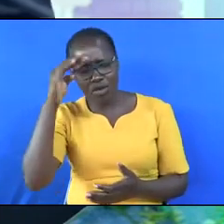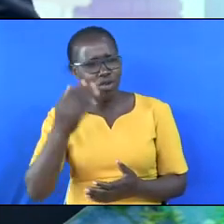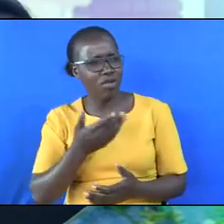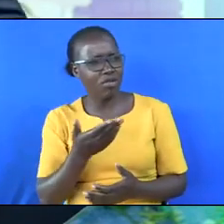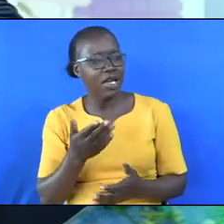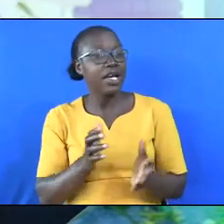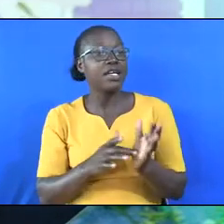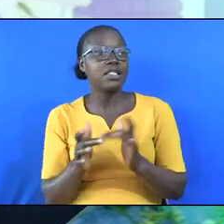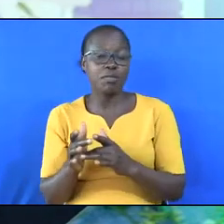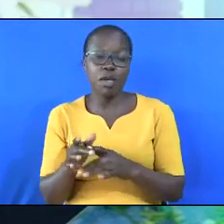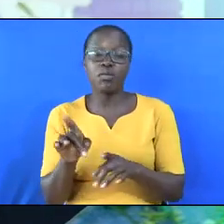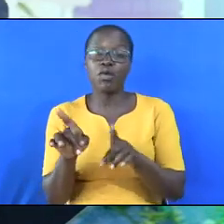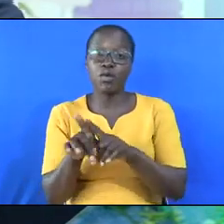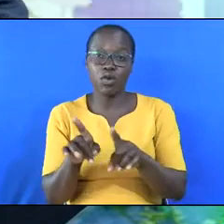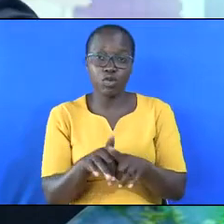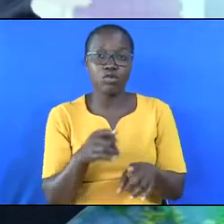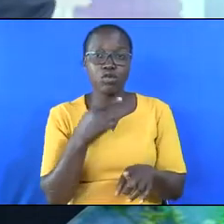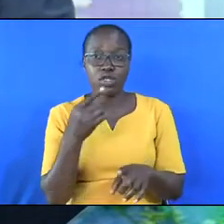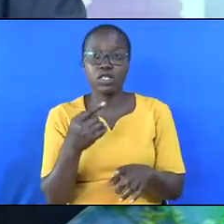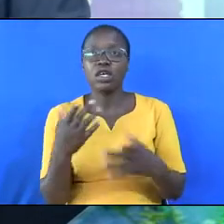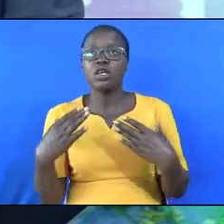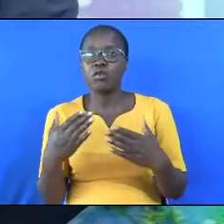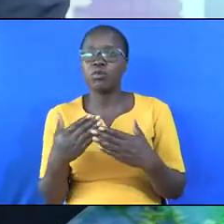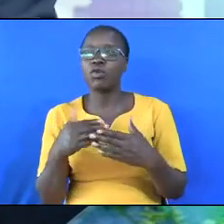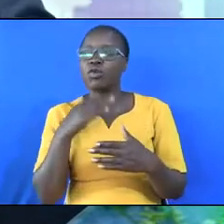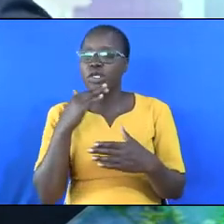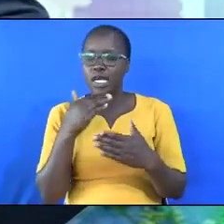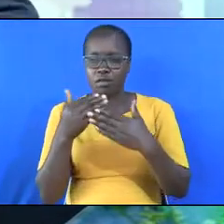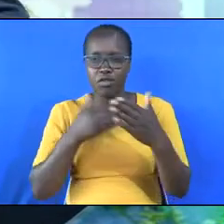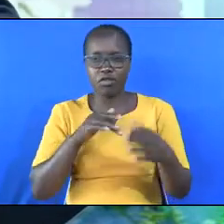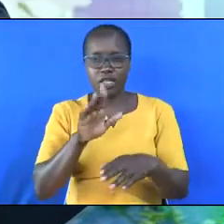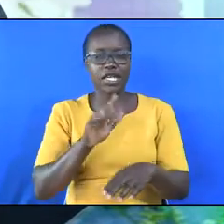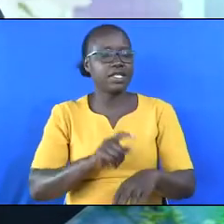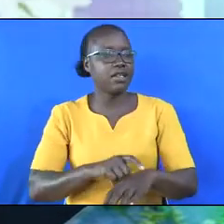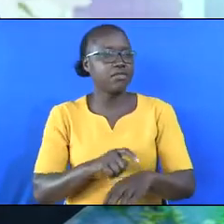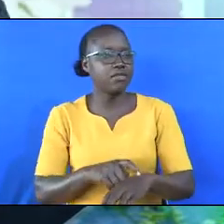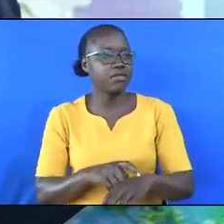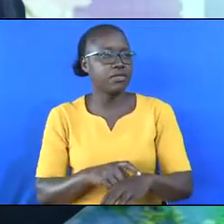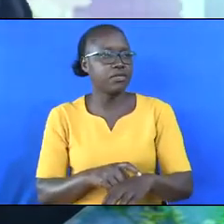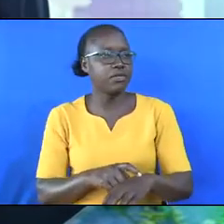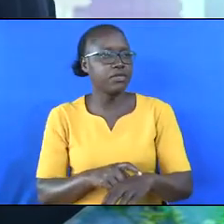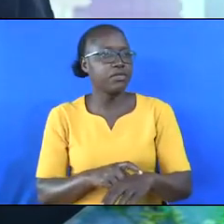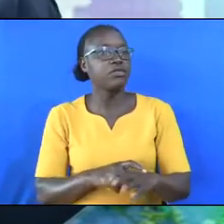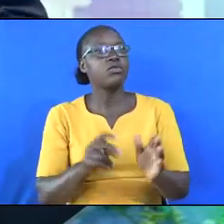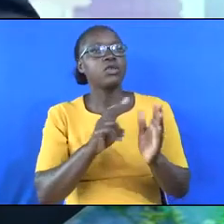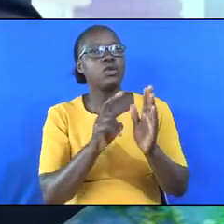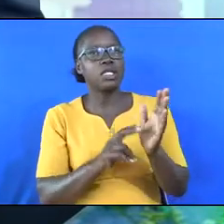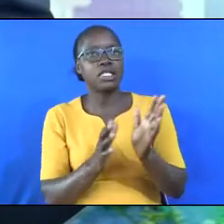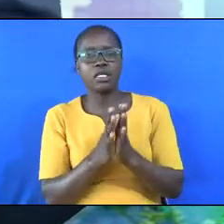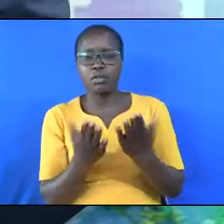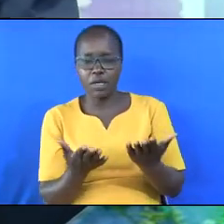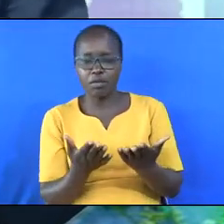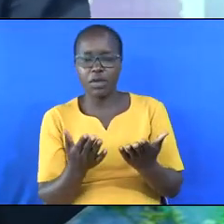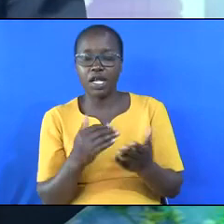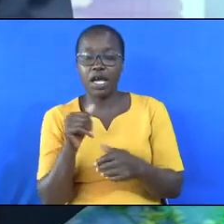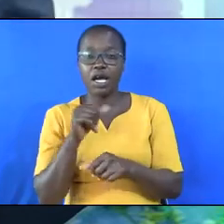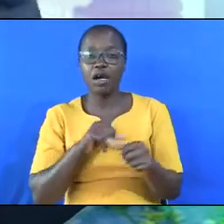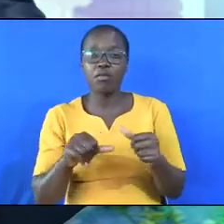The Bible also gives examples of people who died before their time. We read in the Bible about Judas.